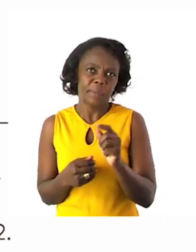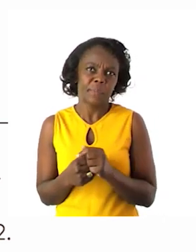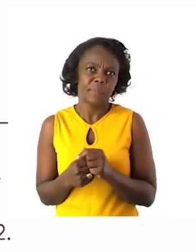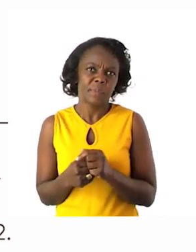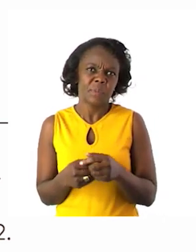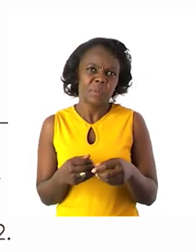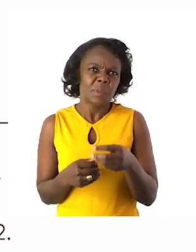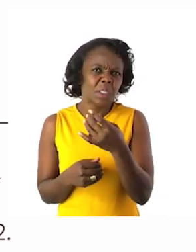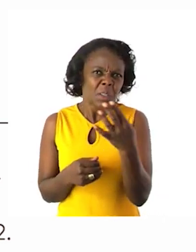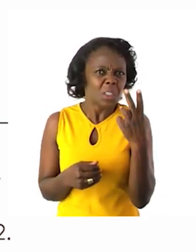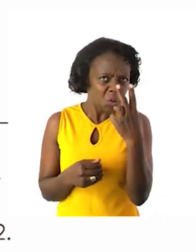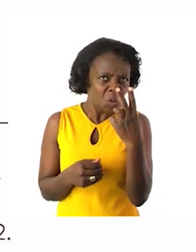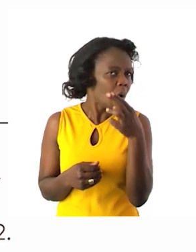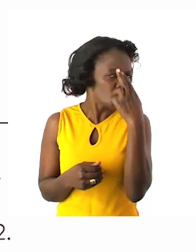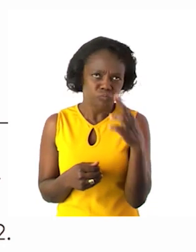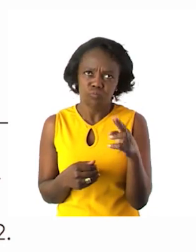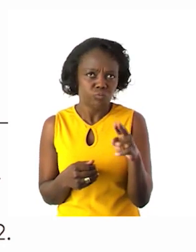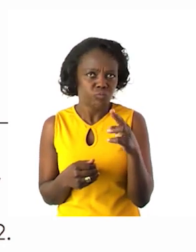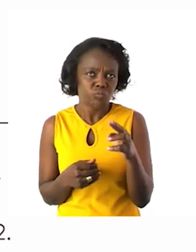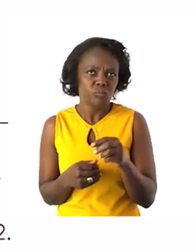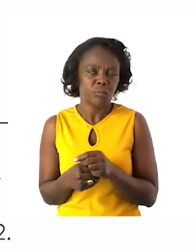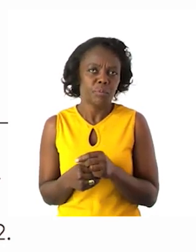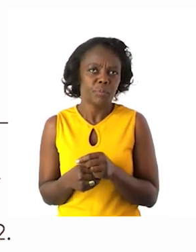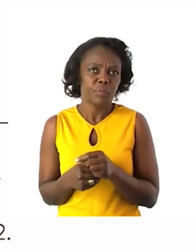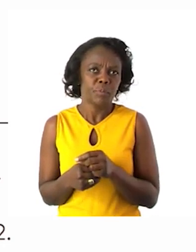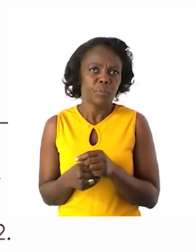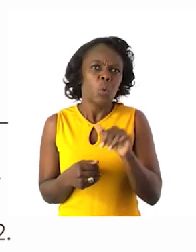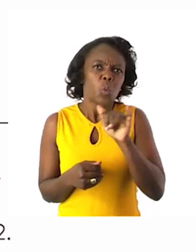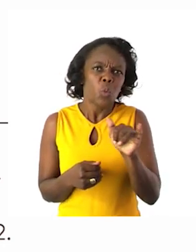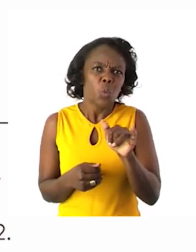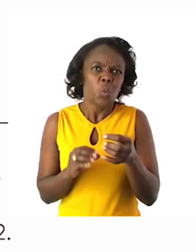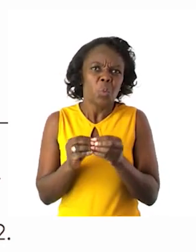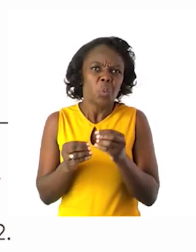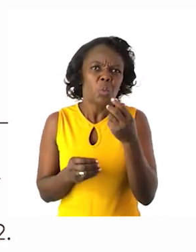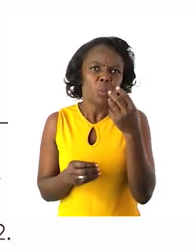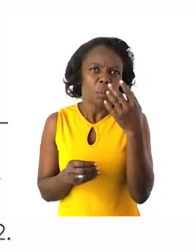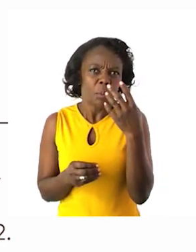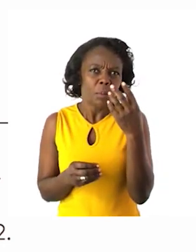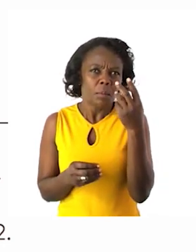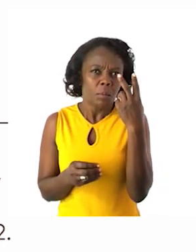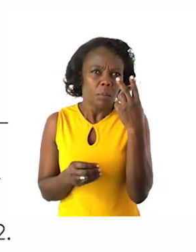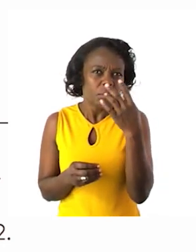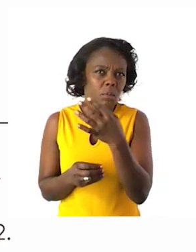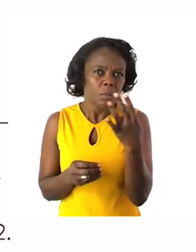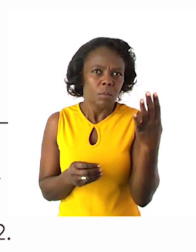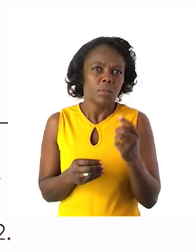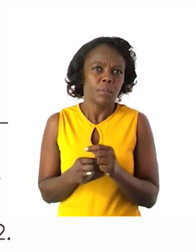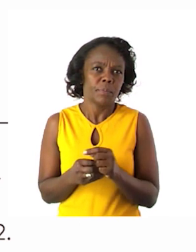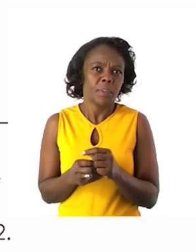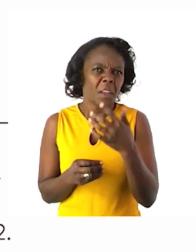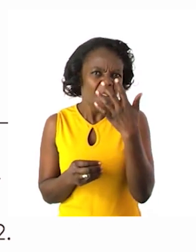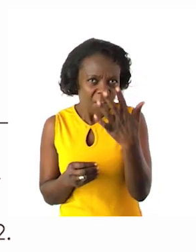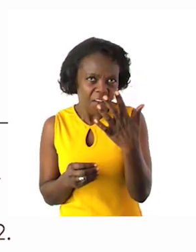2? No, no, no. So find out in which number are they counting in. If they are counting in 5 then continue filling